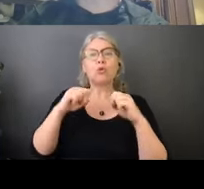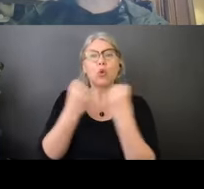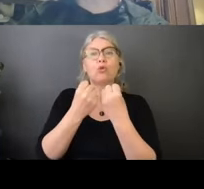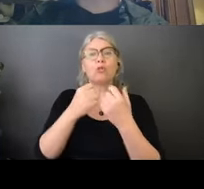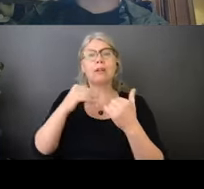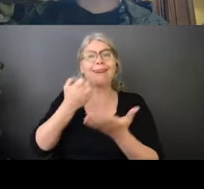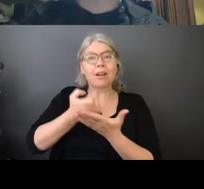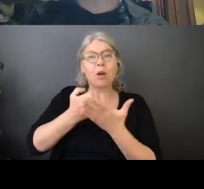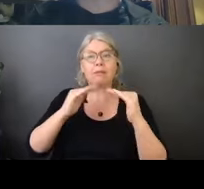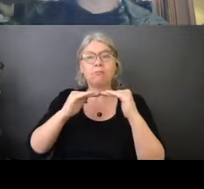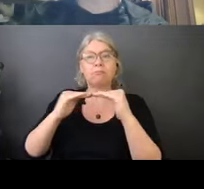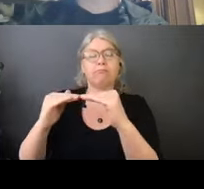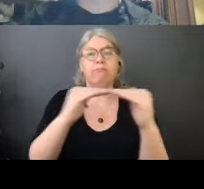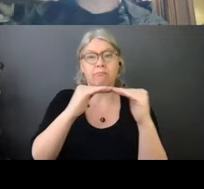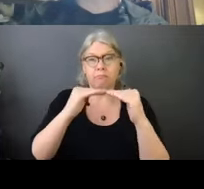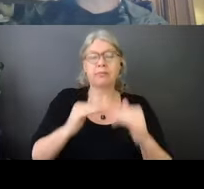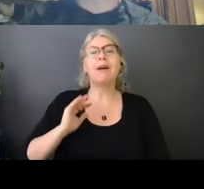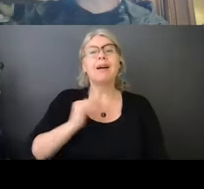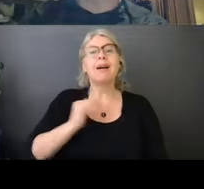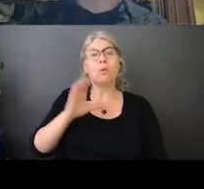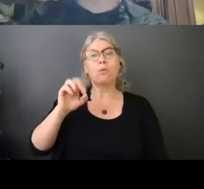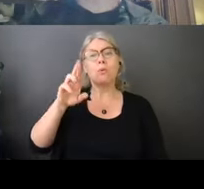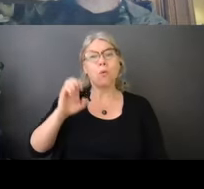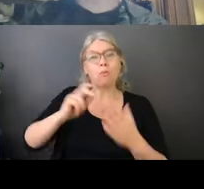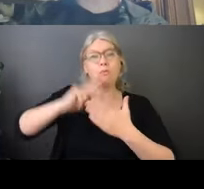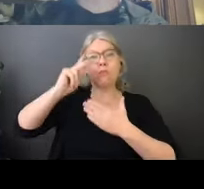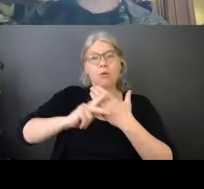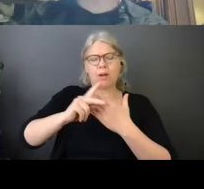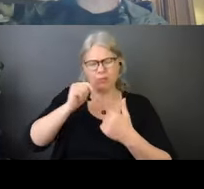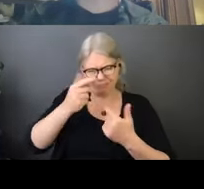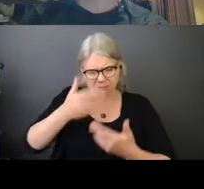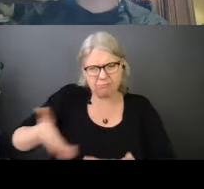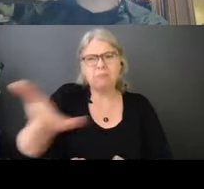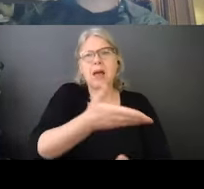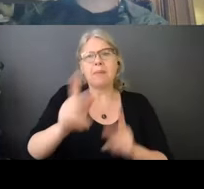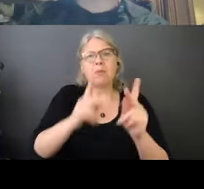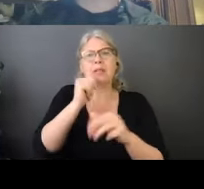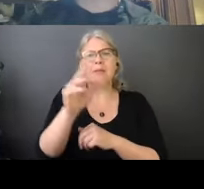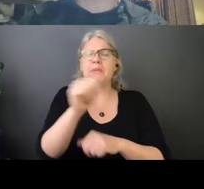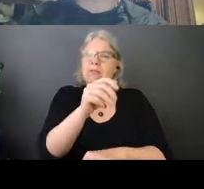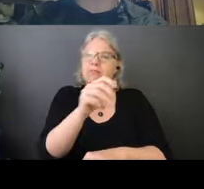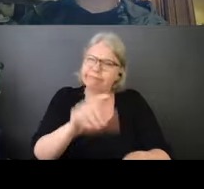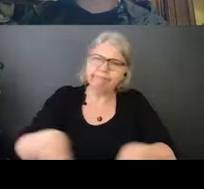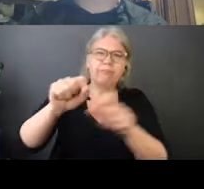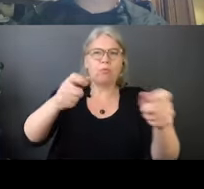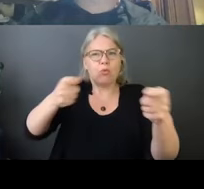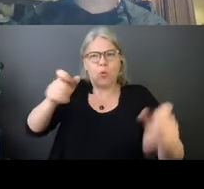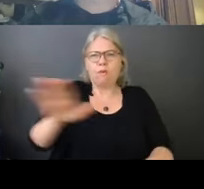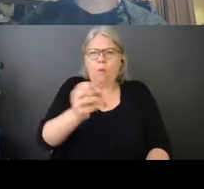programs to take control over their lives and to live independently in the community.